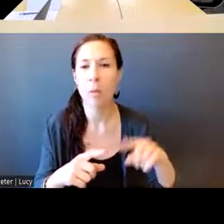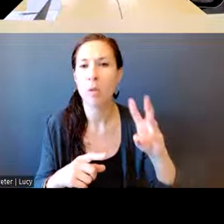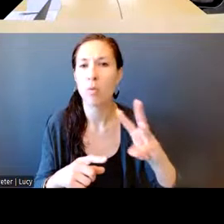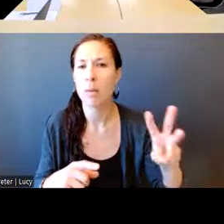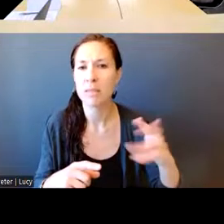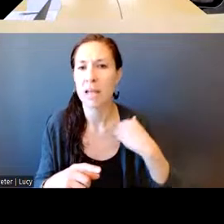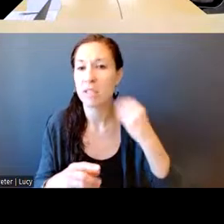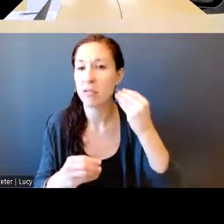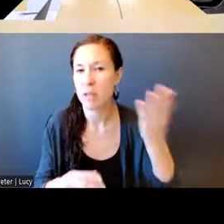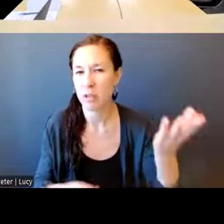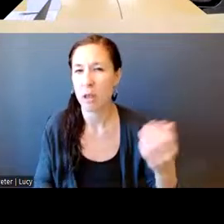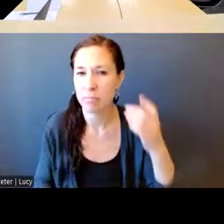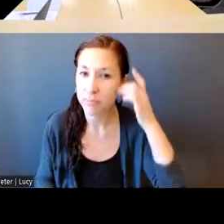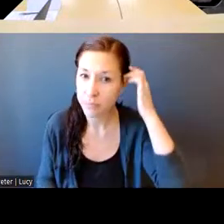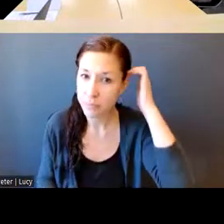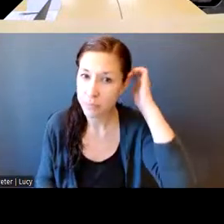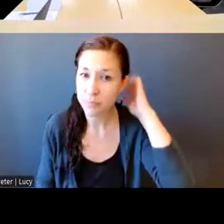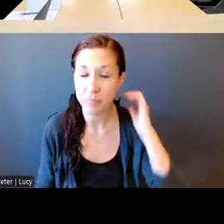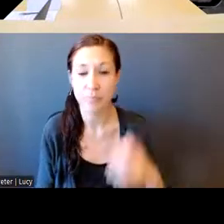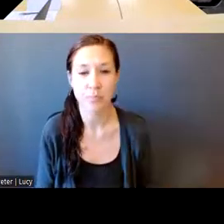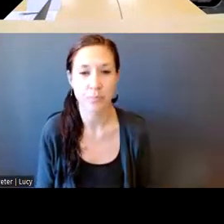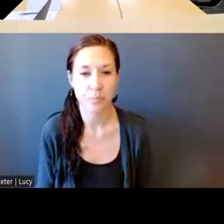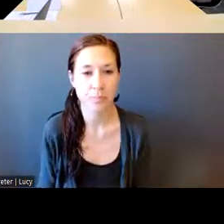No, I appreciate that. No problem.